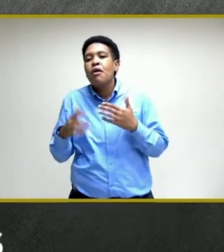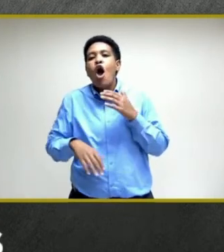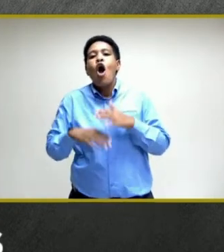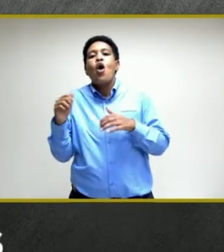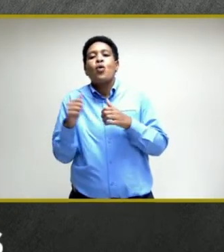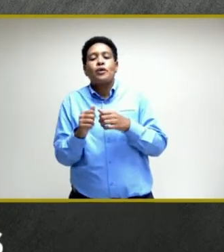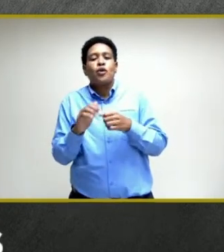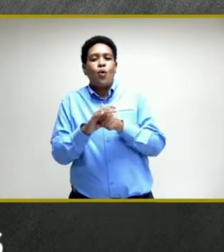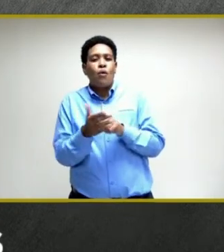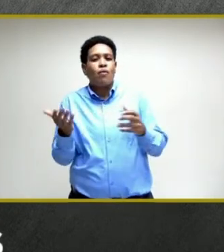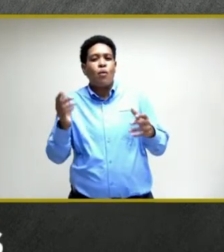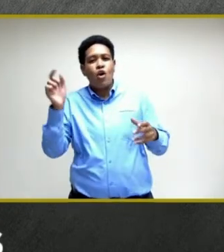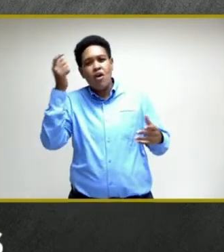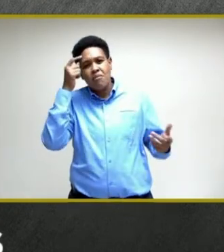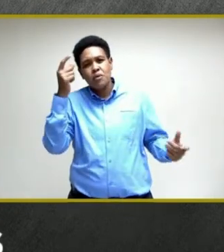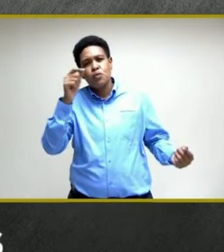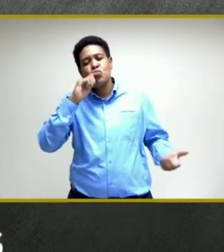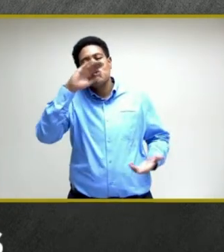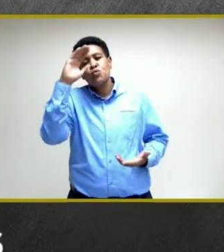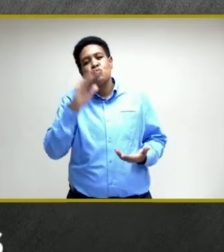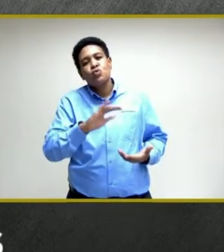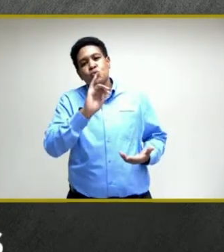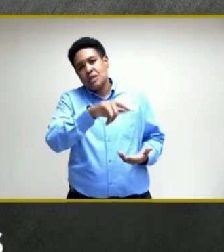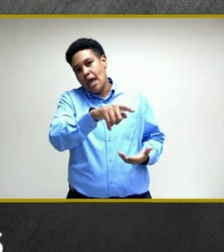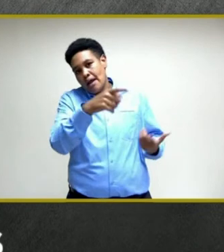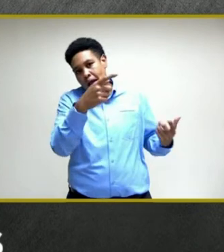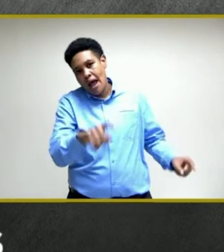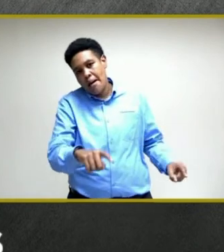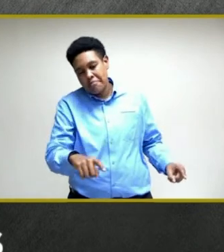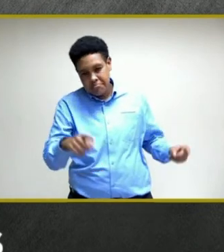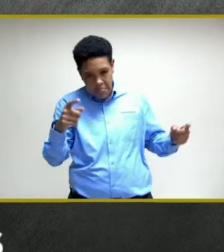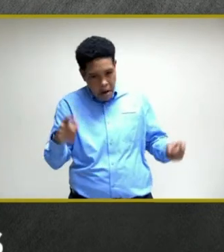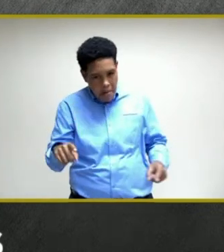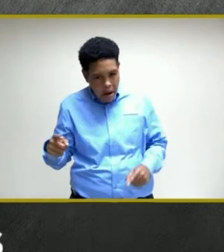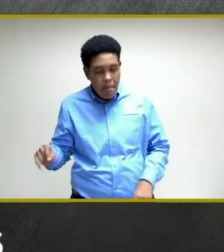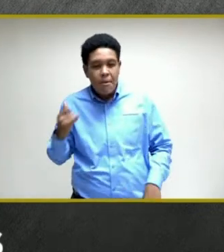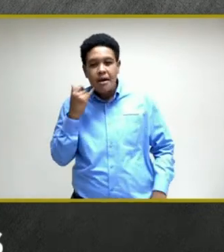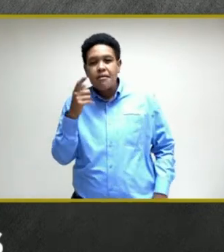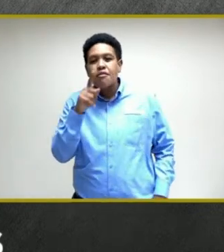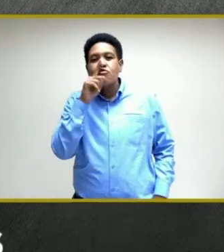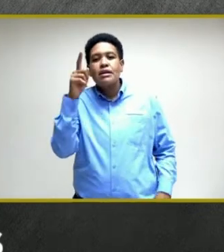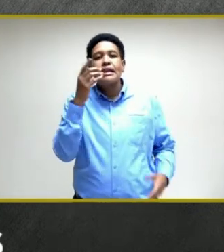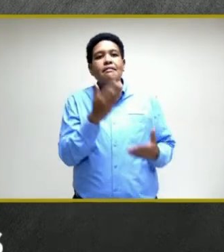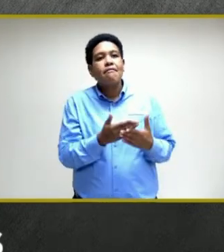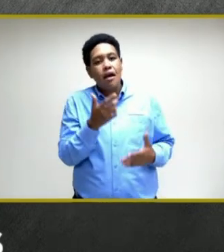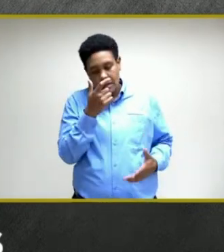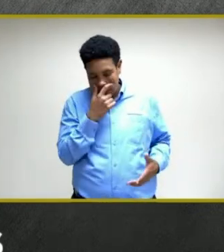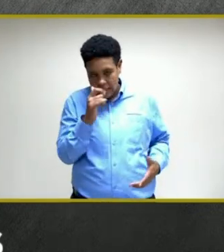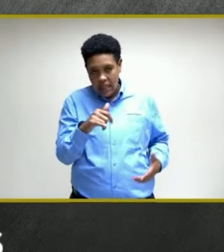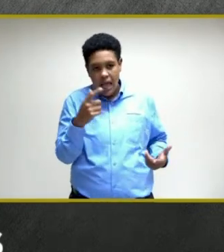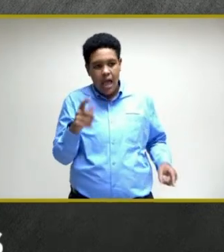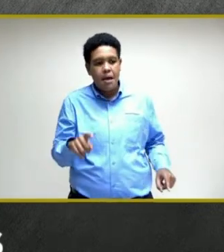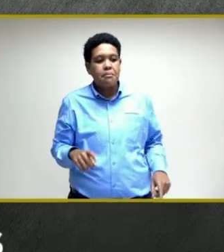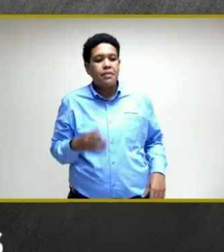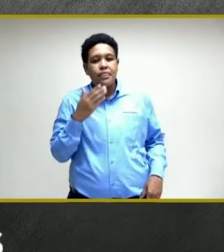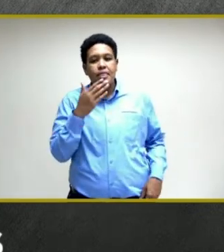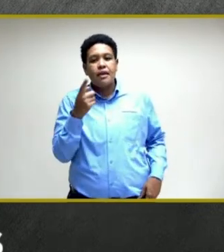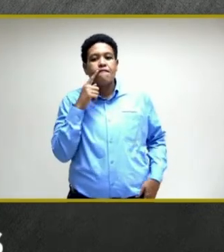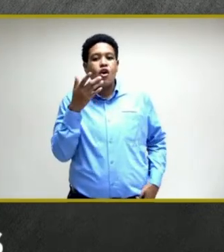What is the government doing going to arrest that incidence if it is that you are in fact seeing it? Thank you for entertaining.